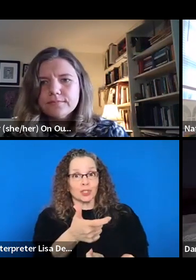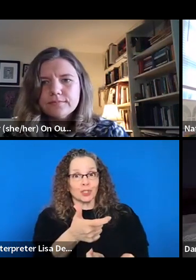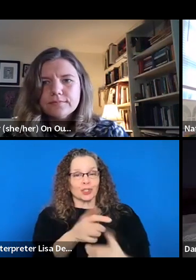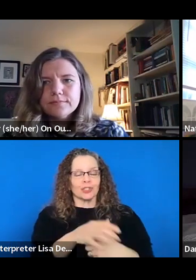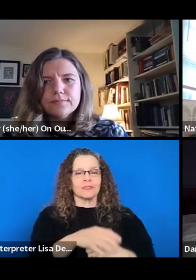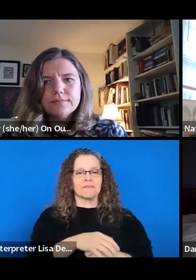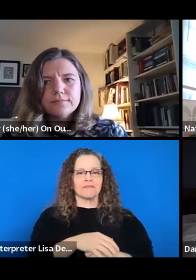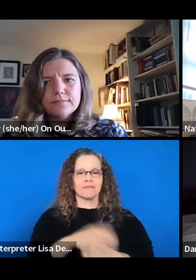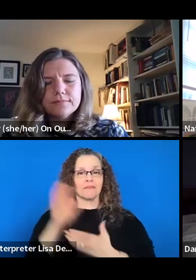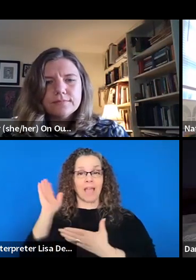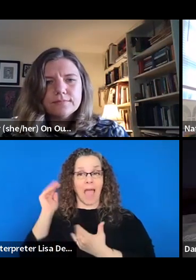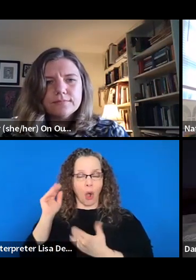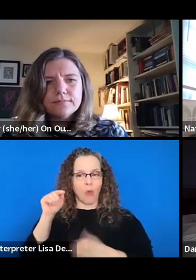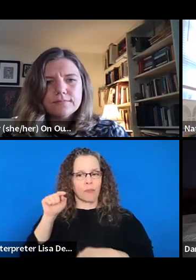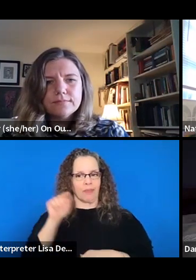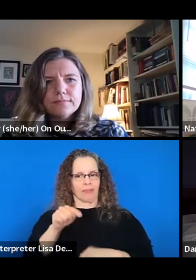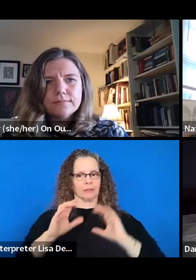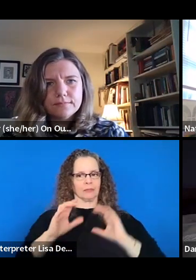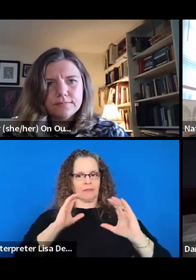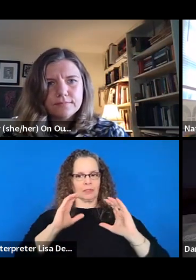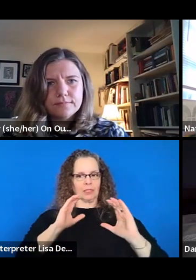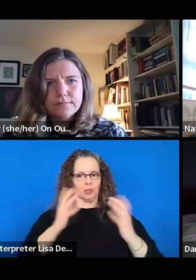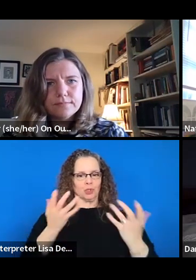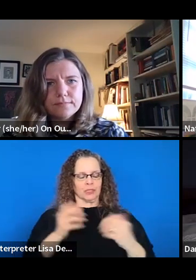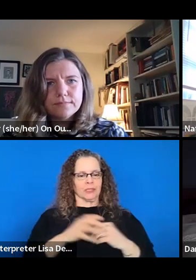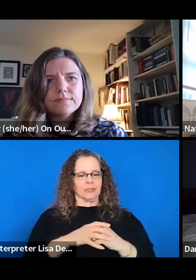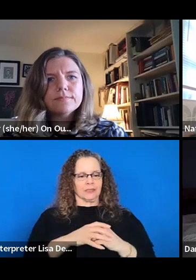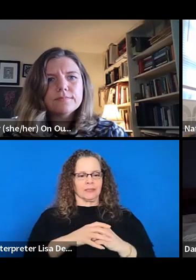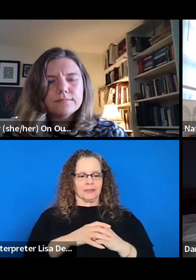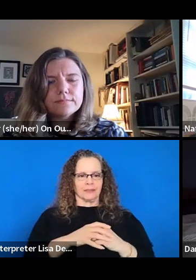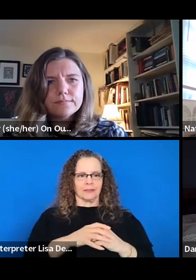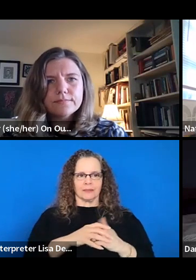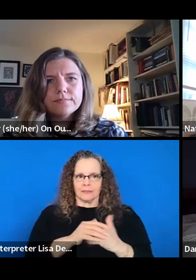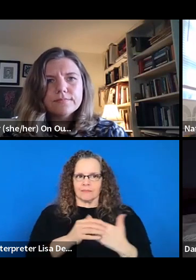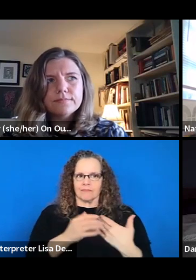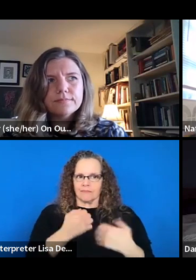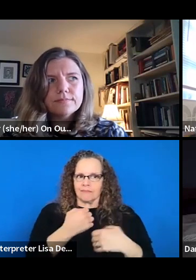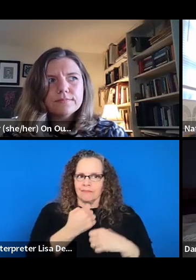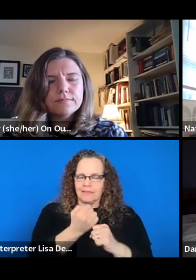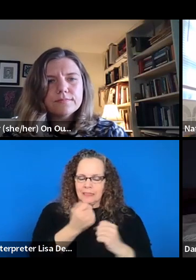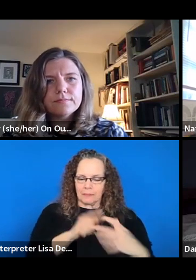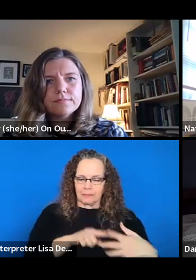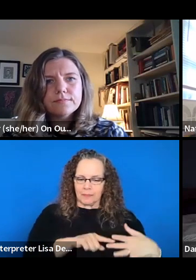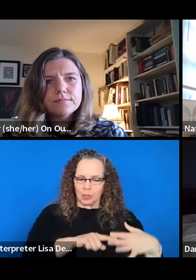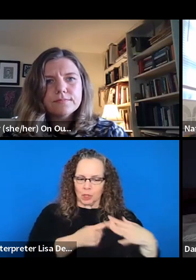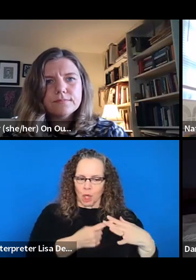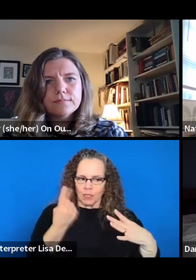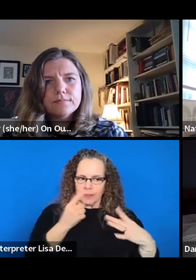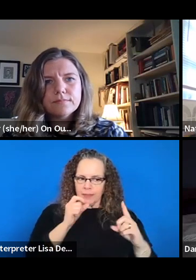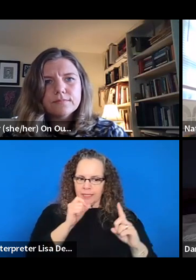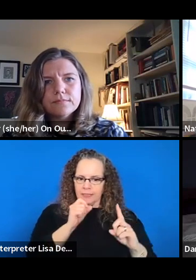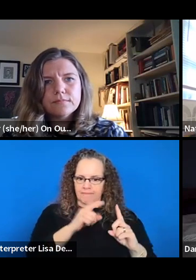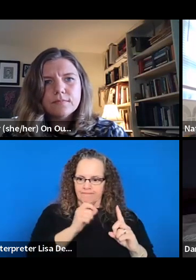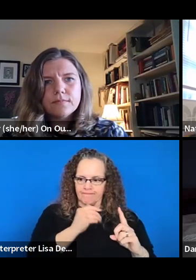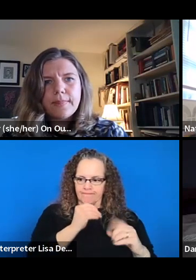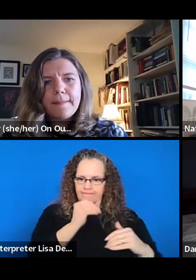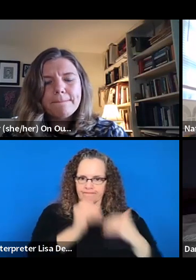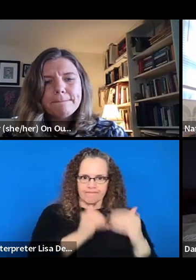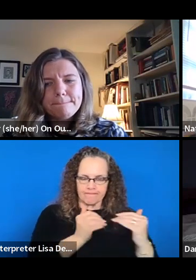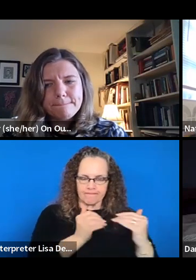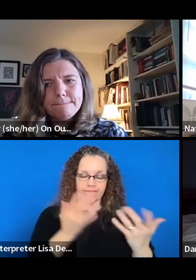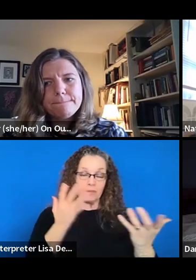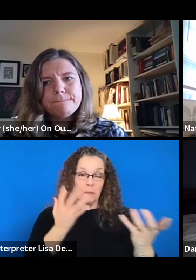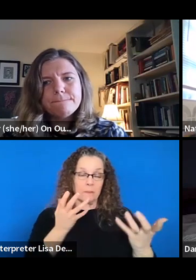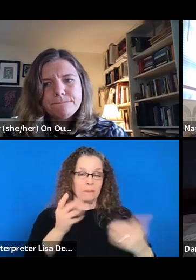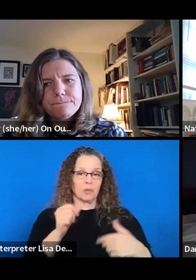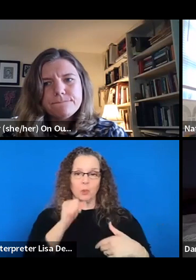this generates at the beginning of something for you. If, if, uh, you haven't been thinking about this already, um, maybe this is the sign. So,